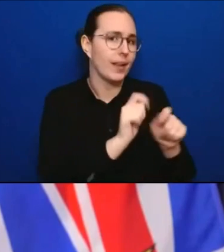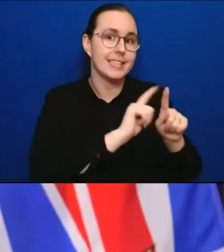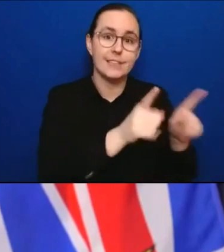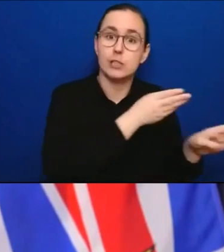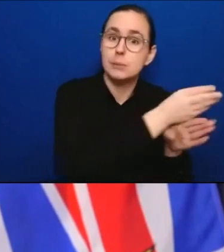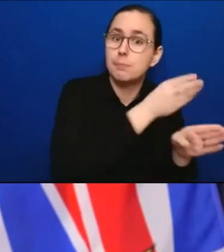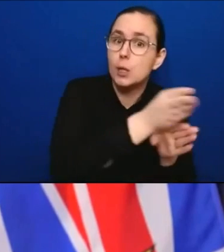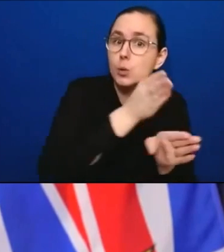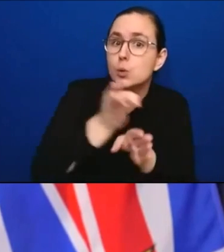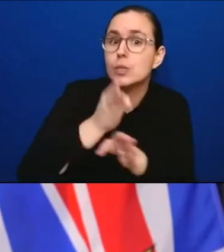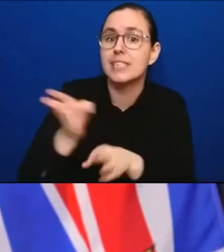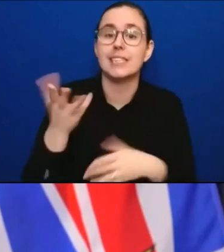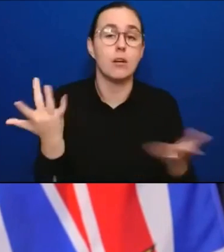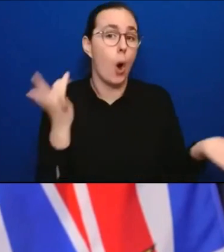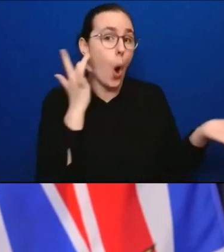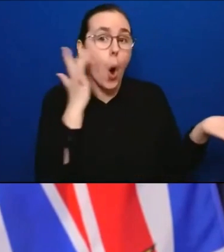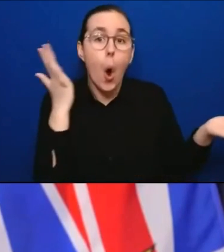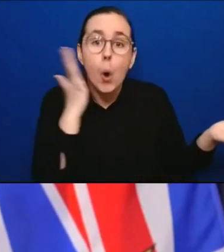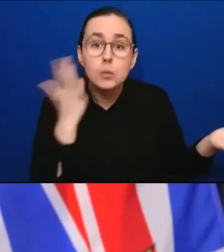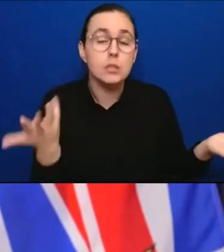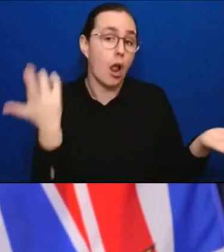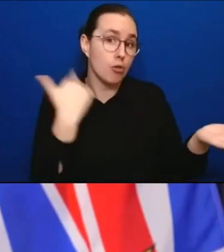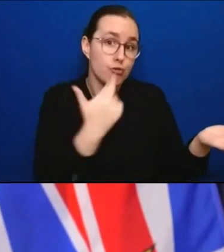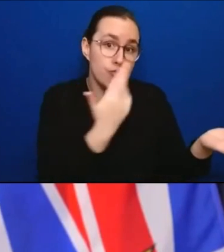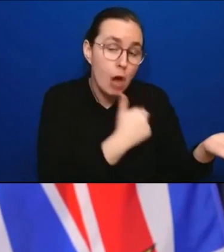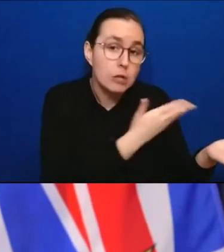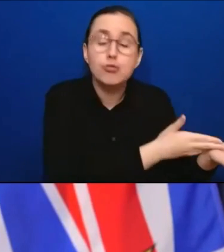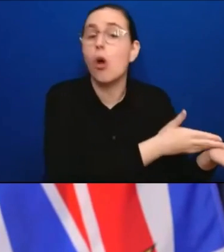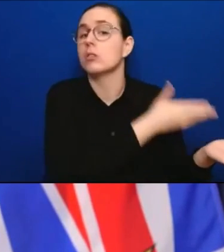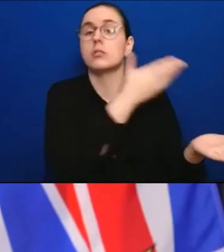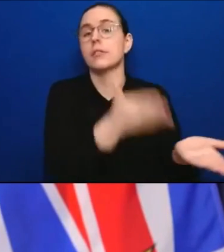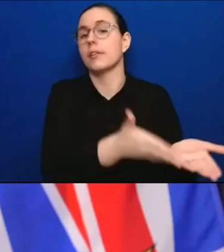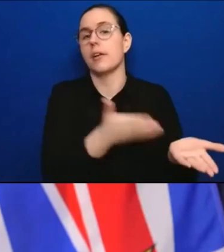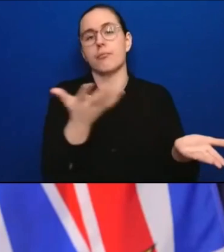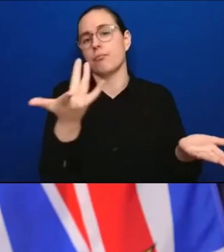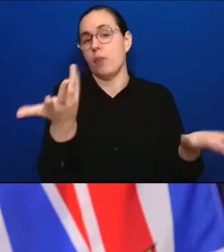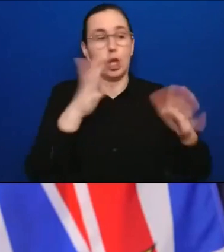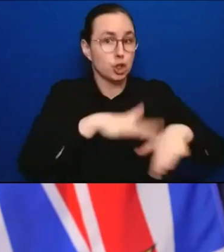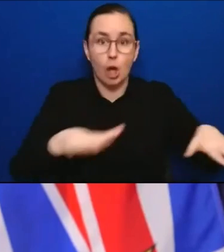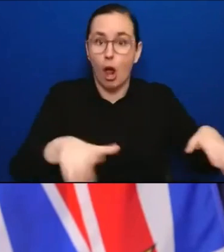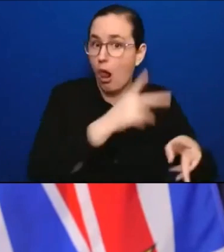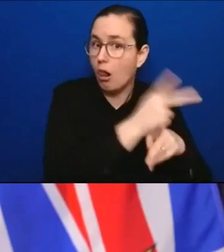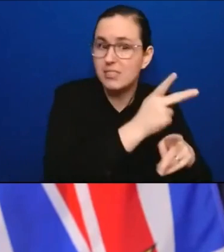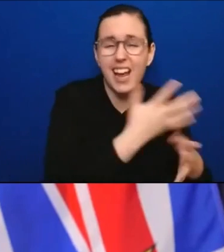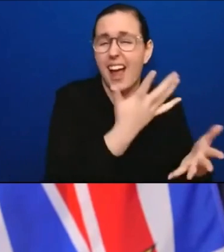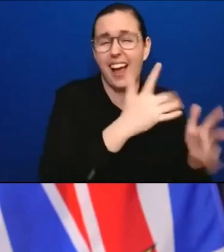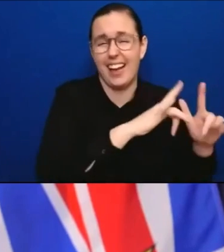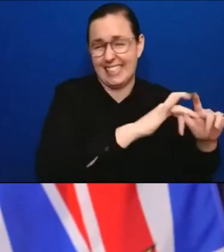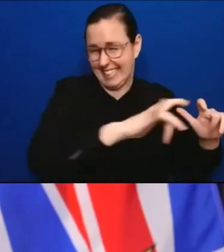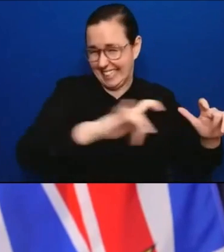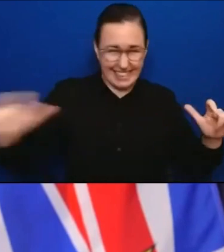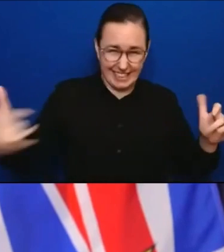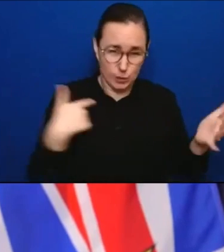the best outcomes possible. And that's what we'll continue to do. It's been successful to the greatest degree possible because